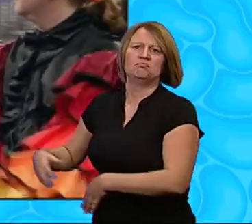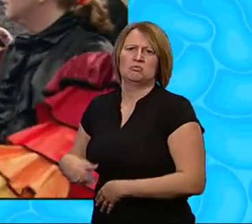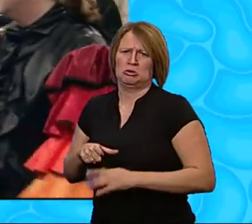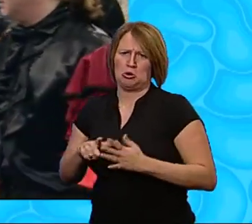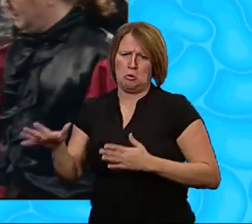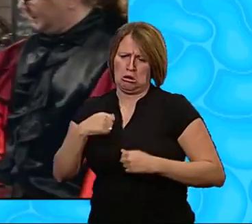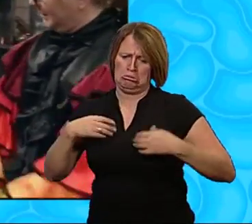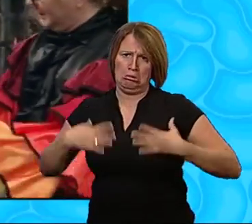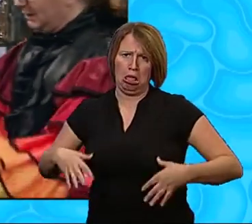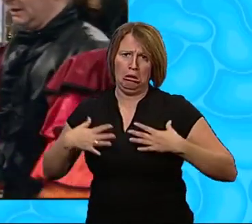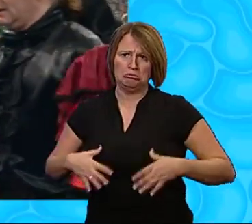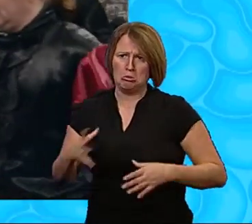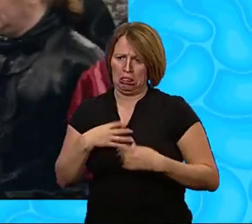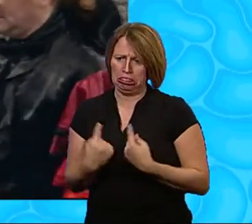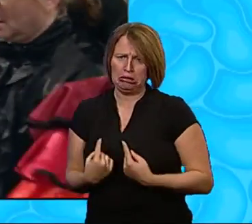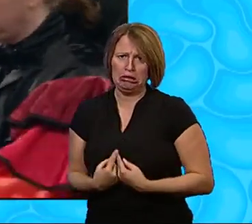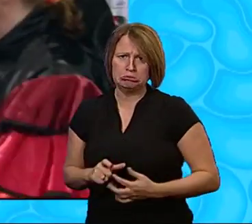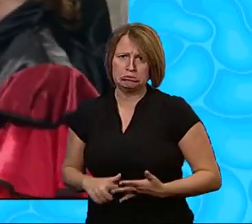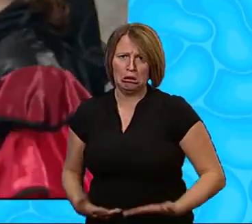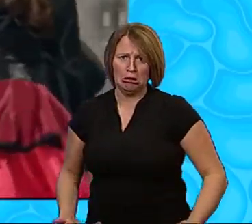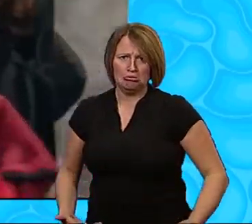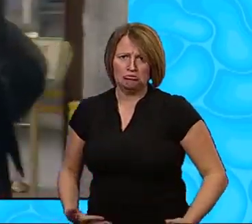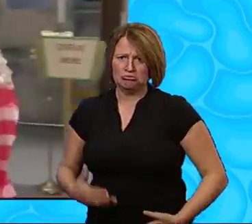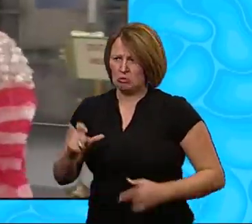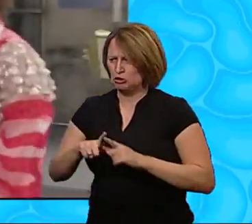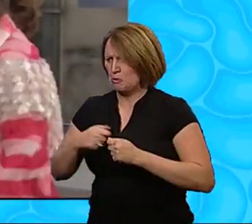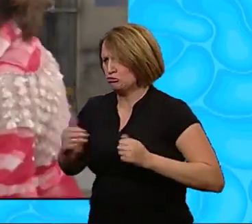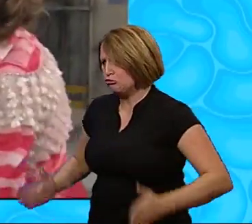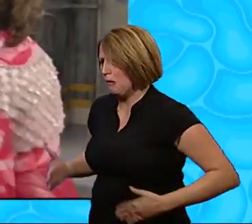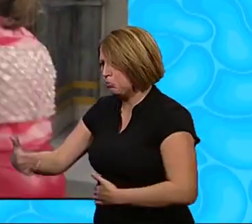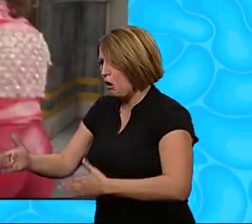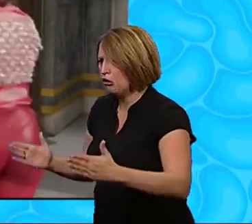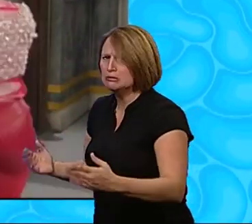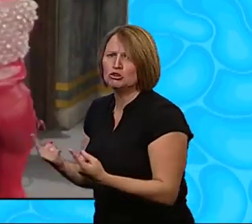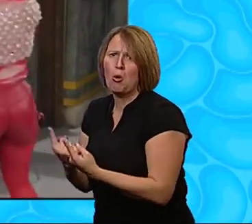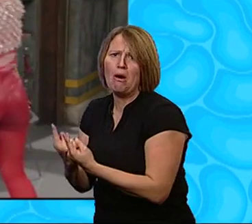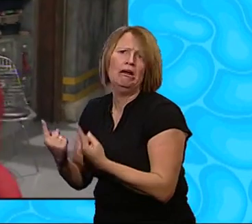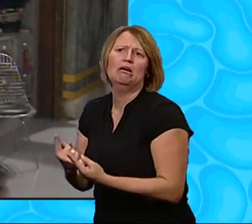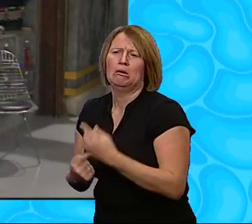am I going to do with all my clothes and all my things? Yeah What am I going to do with my train set? Oh